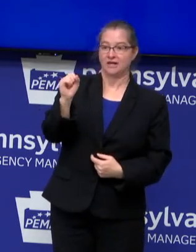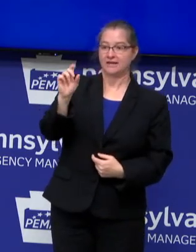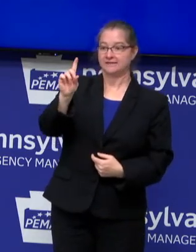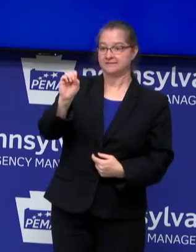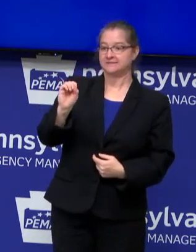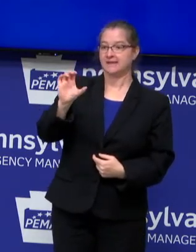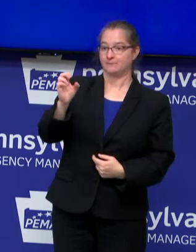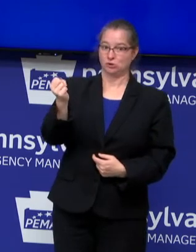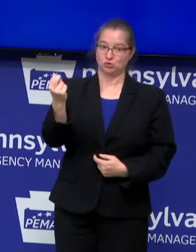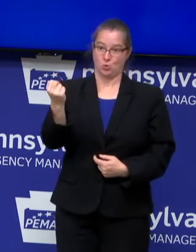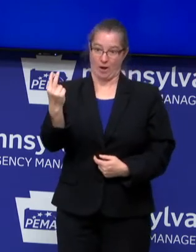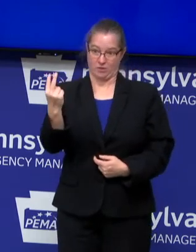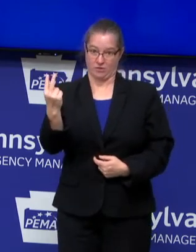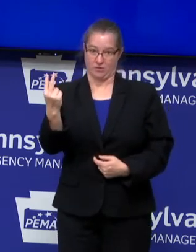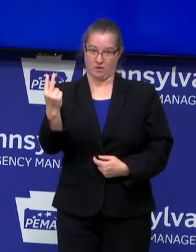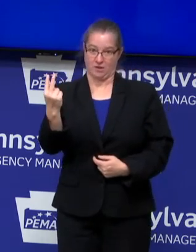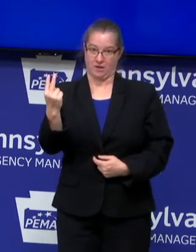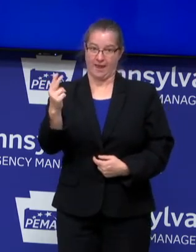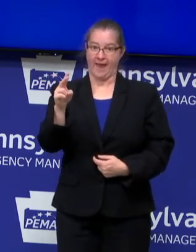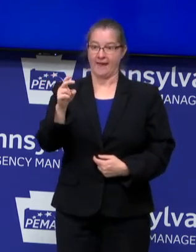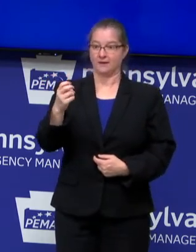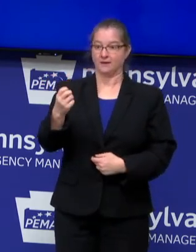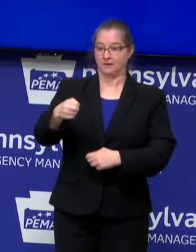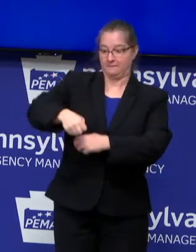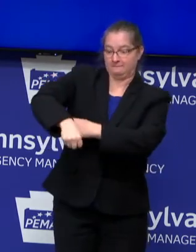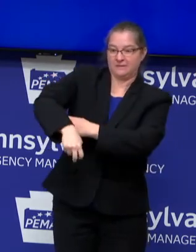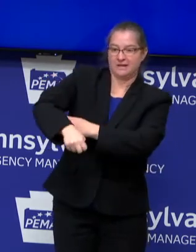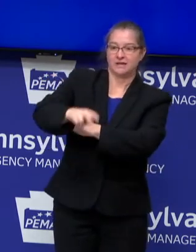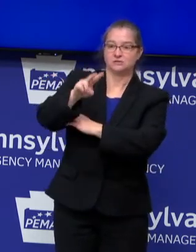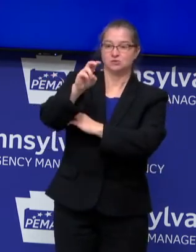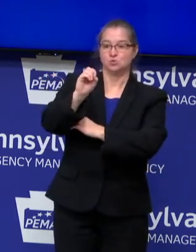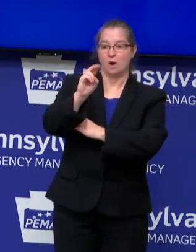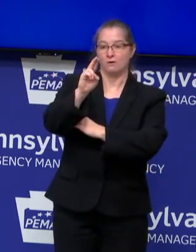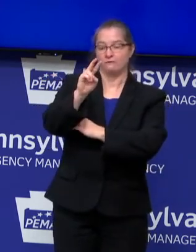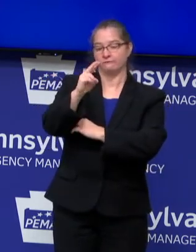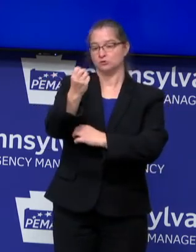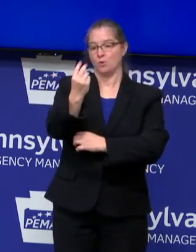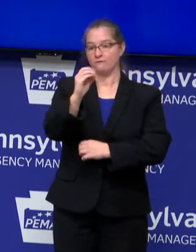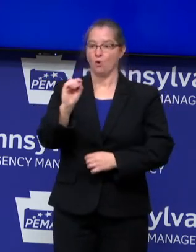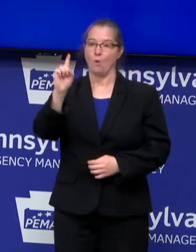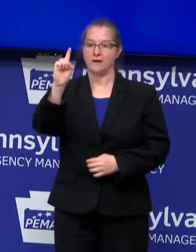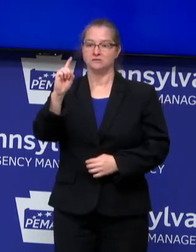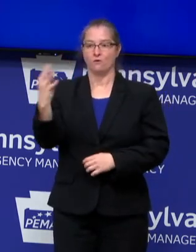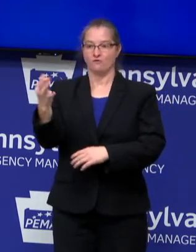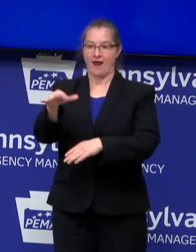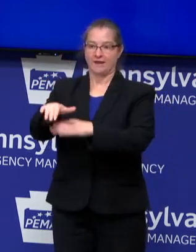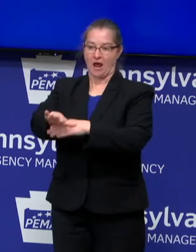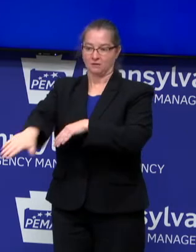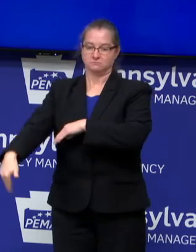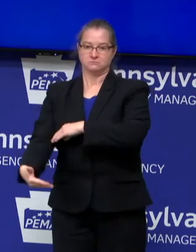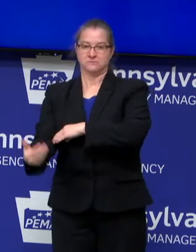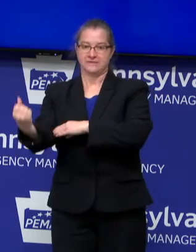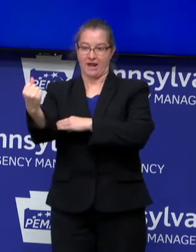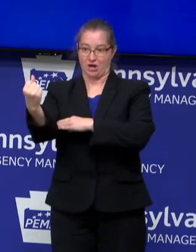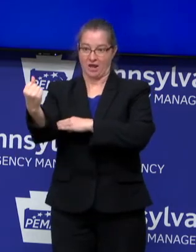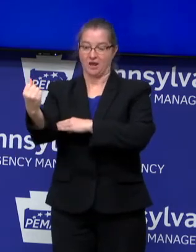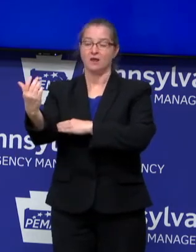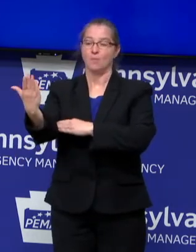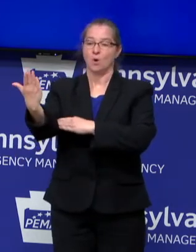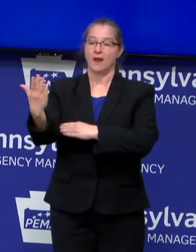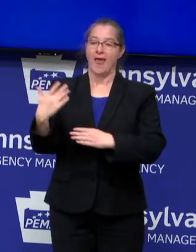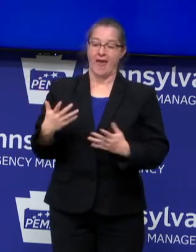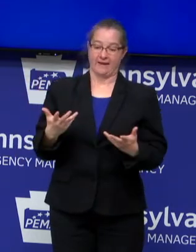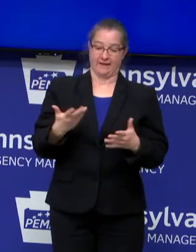12th at 12.01 a.m., Friday into Saturday. And they expired Monday,